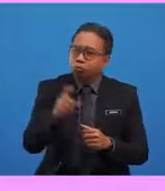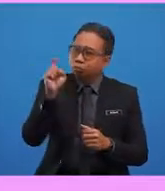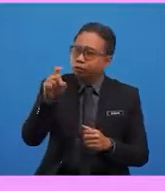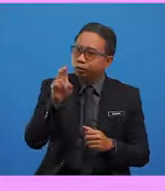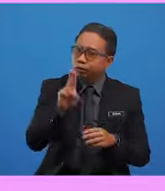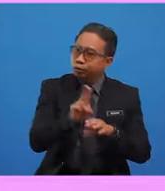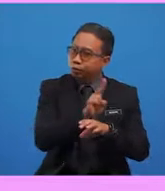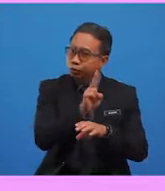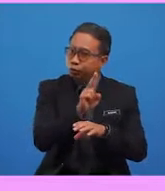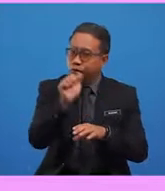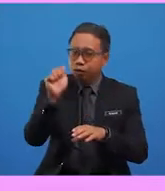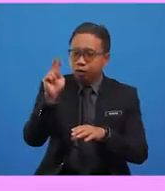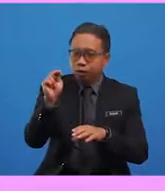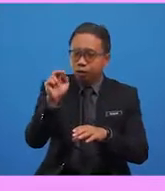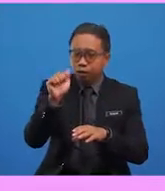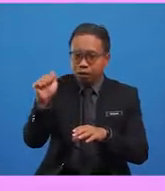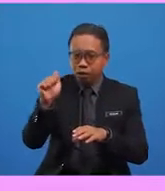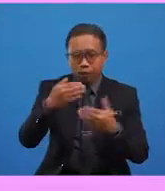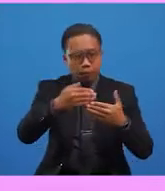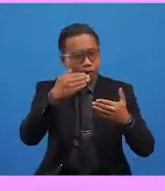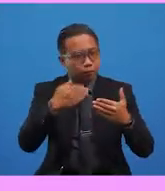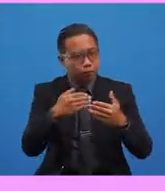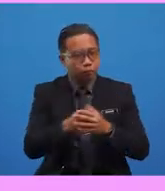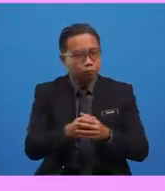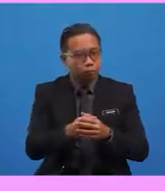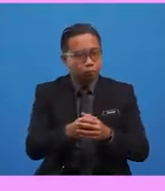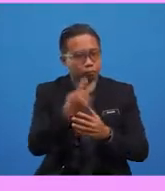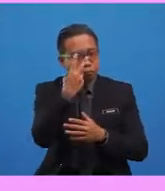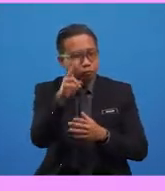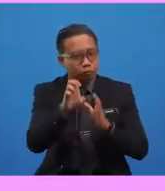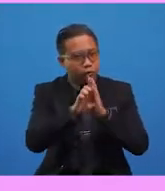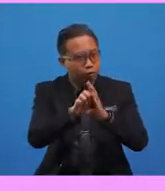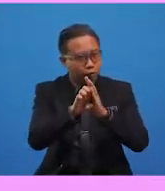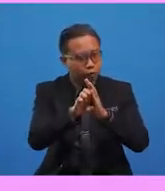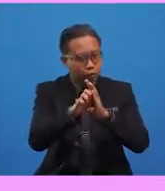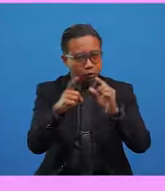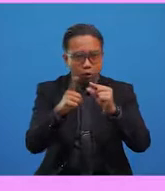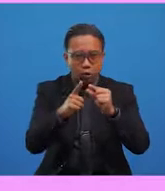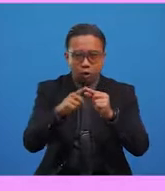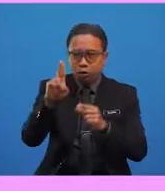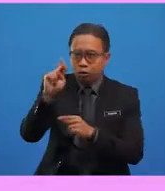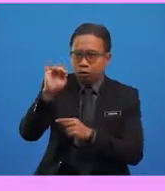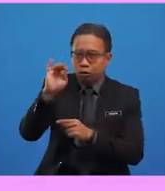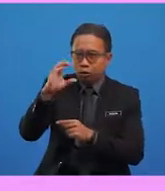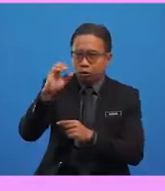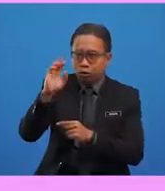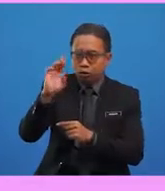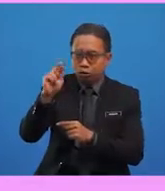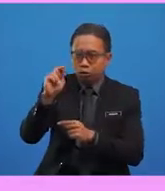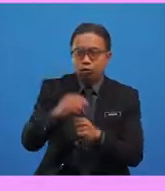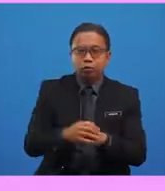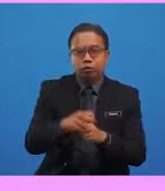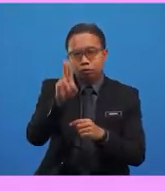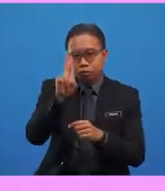use the article A before such words. Let's take the example of the word unicorn. Here, the vowel